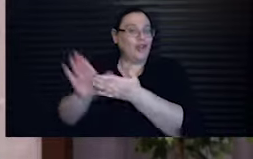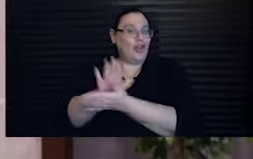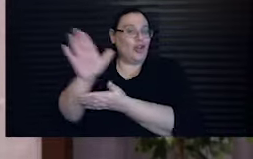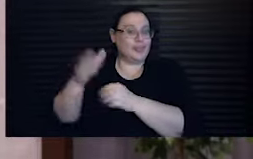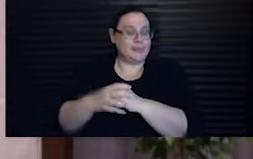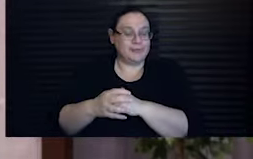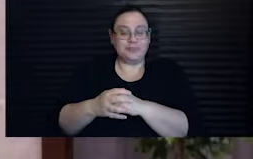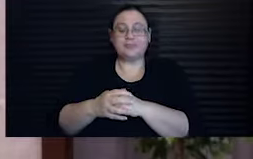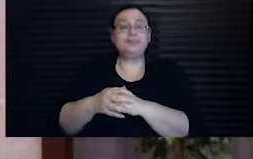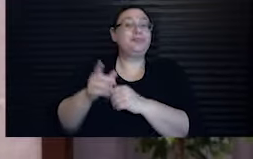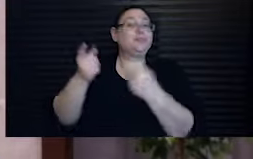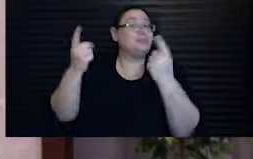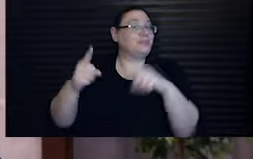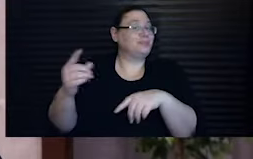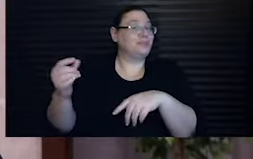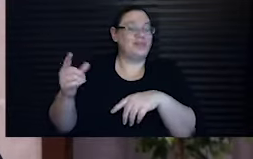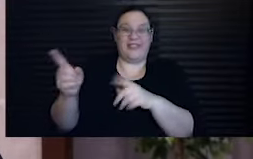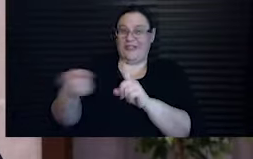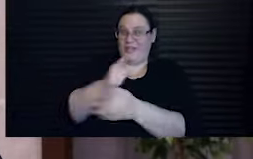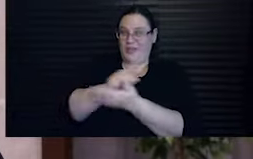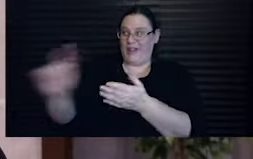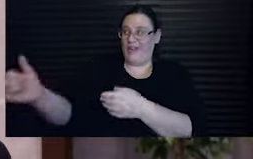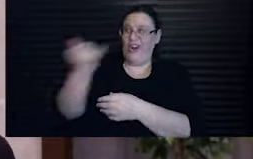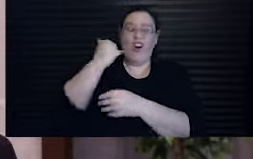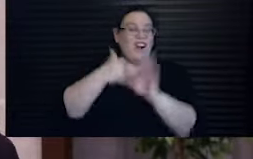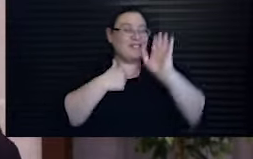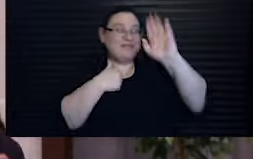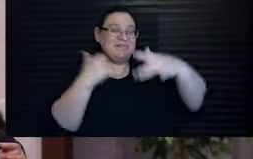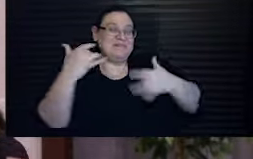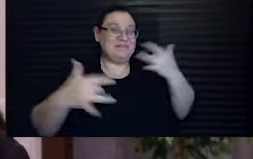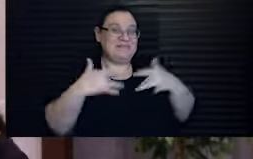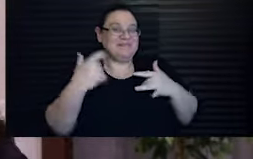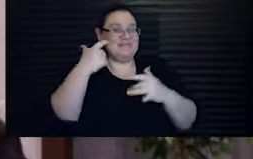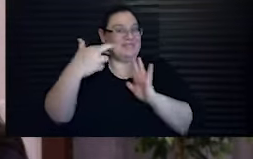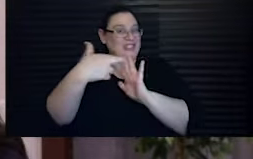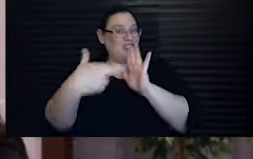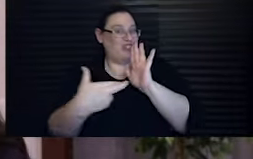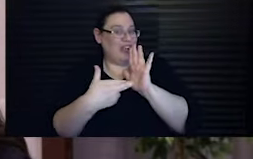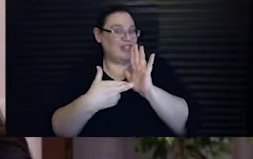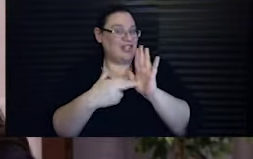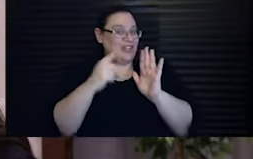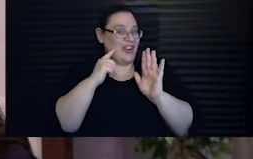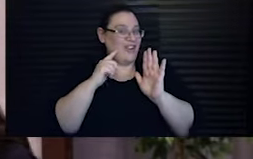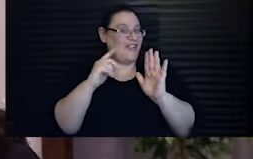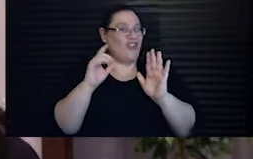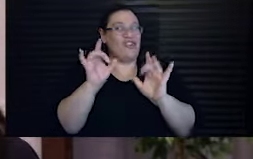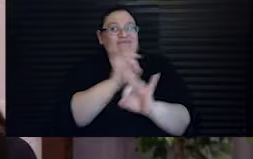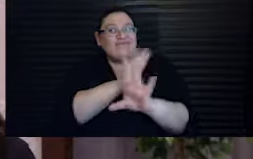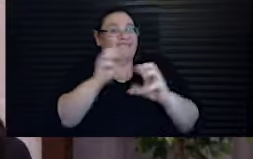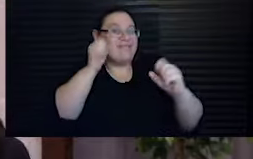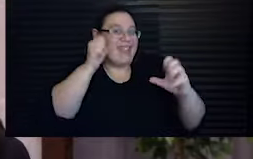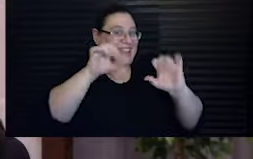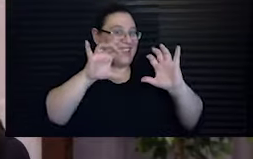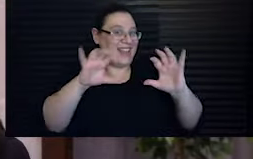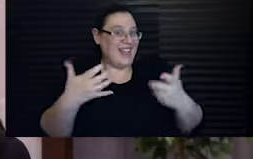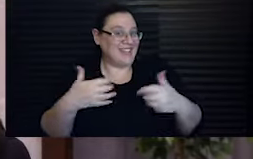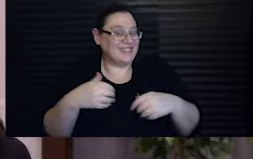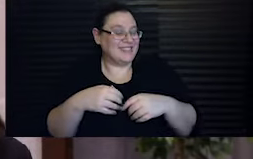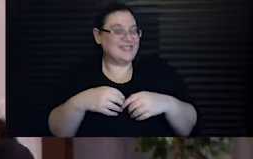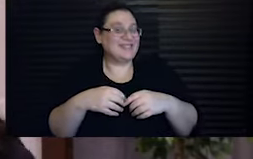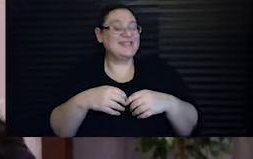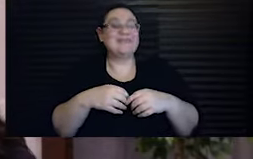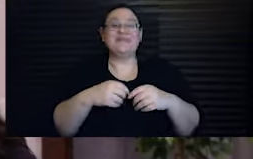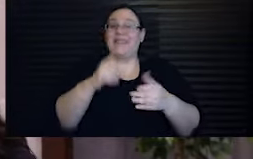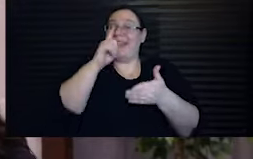And she called me excitedly in her first week in order to tell me that she registered for the most amazing class,